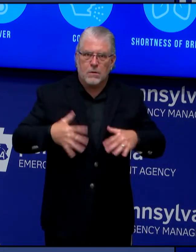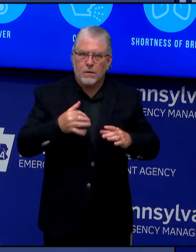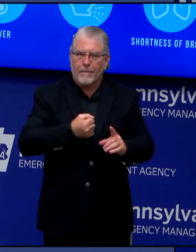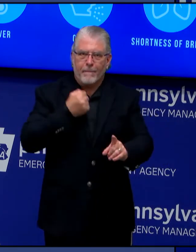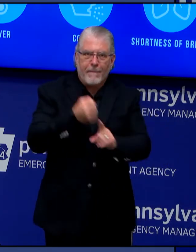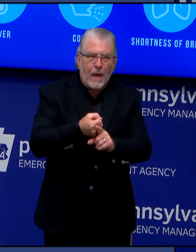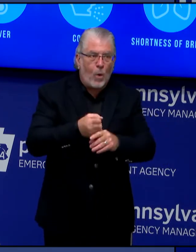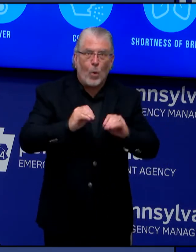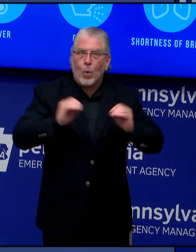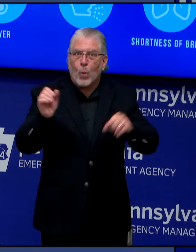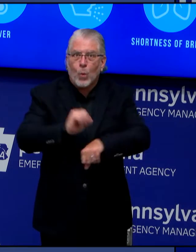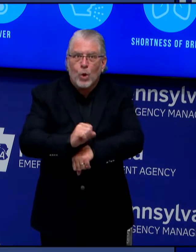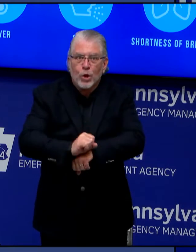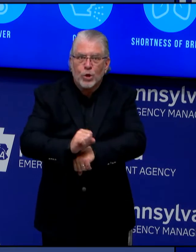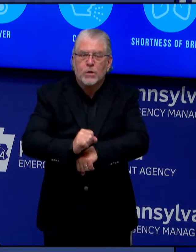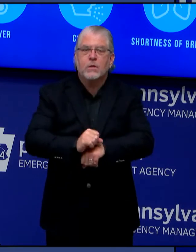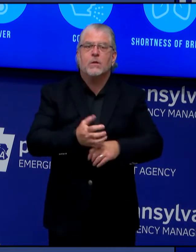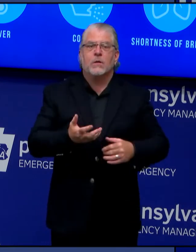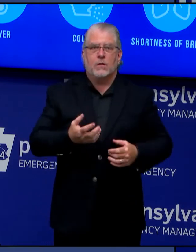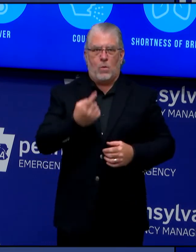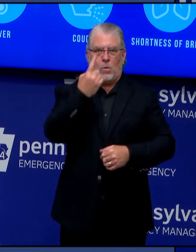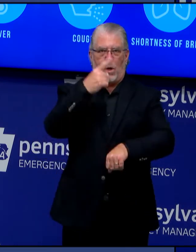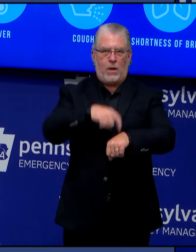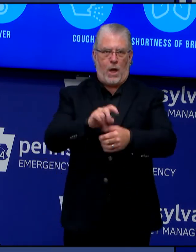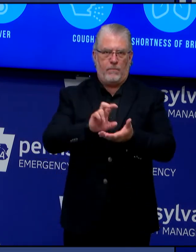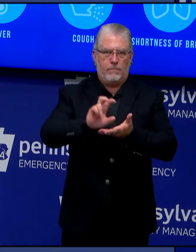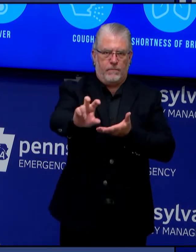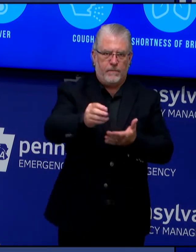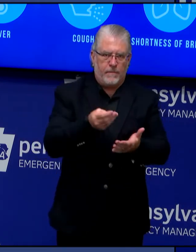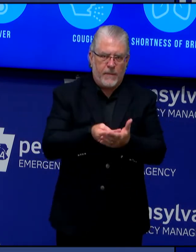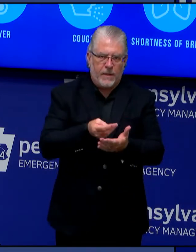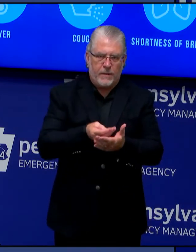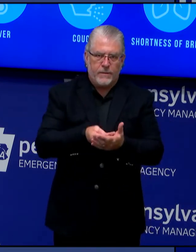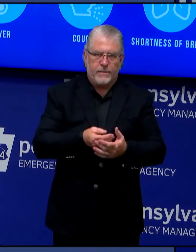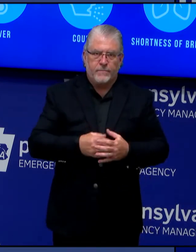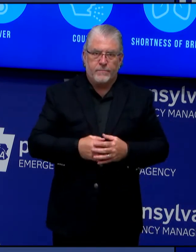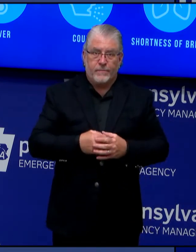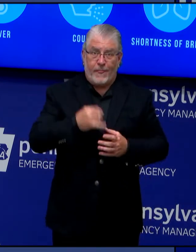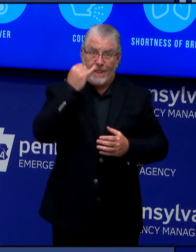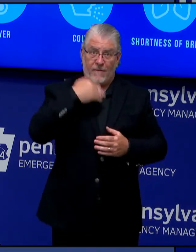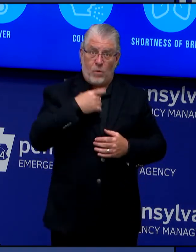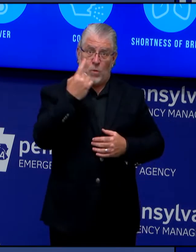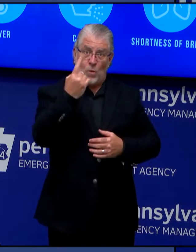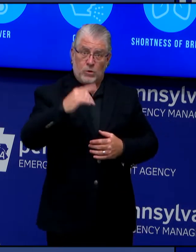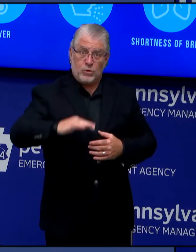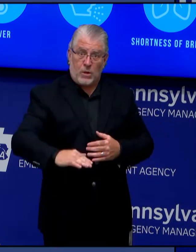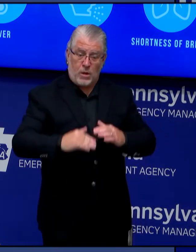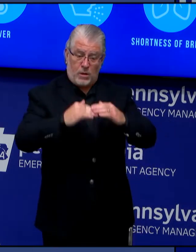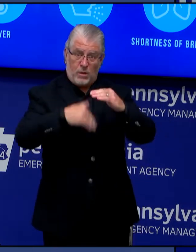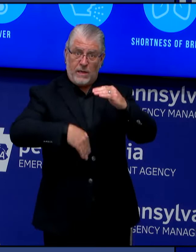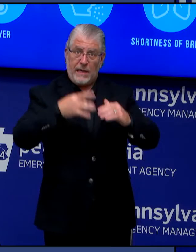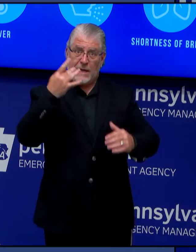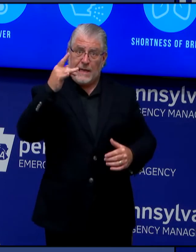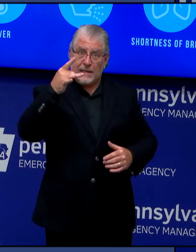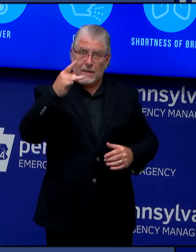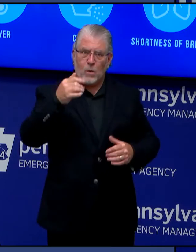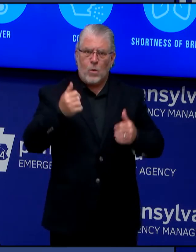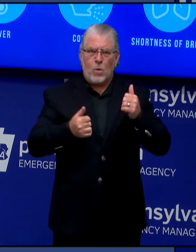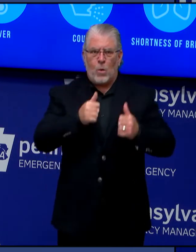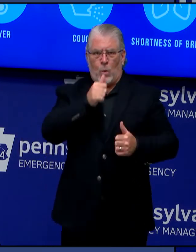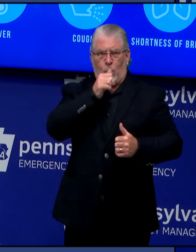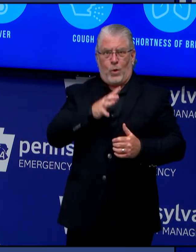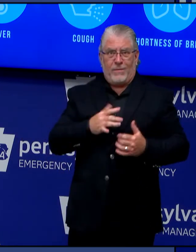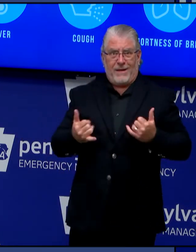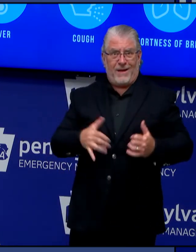EAP is open to families with a child under age 18, or a woman who's currently pregnant, and is designed to help